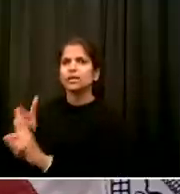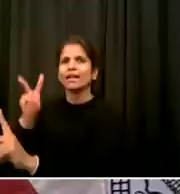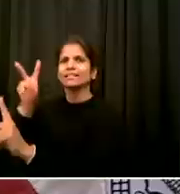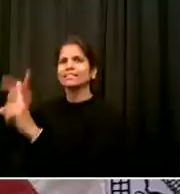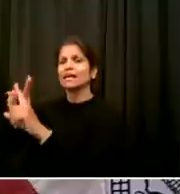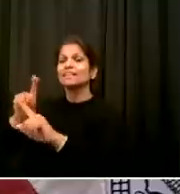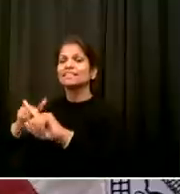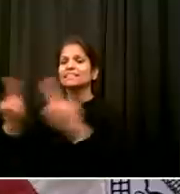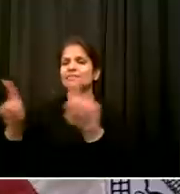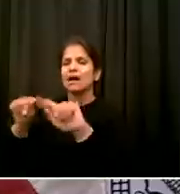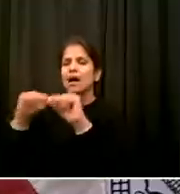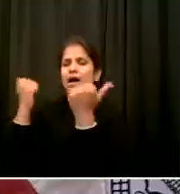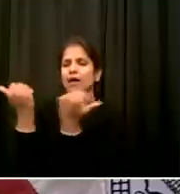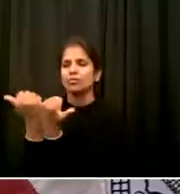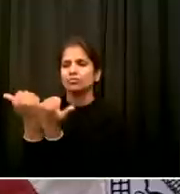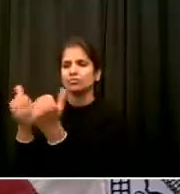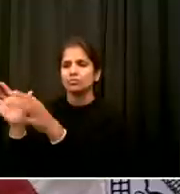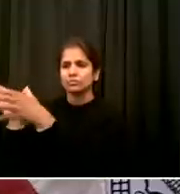do exact same work